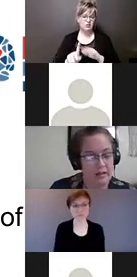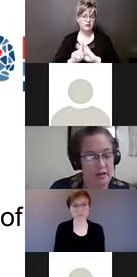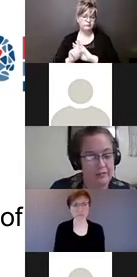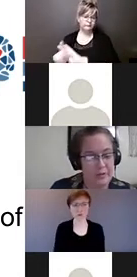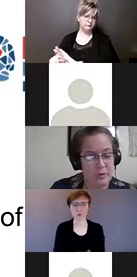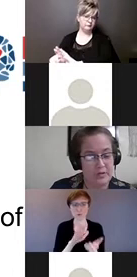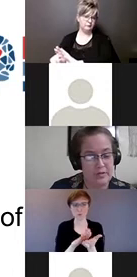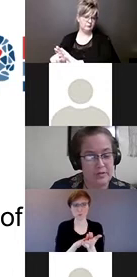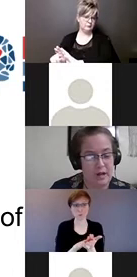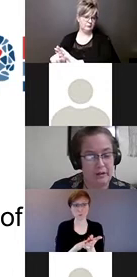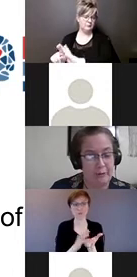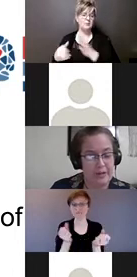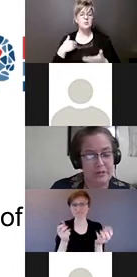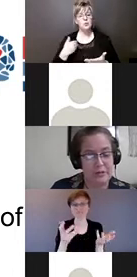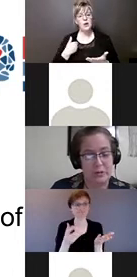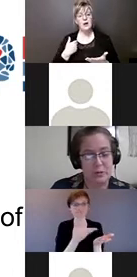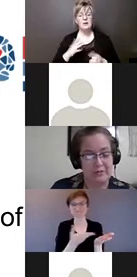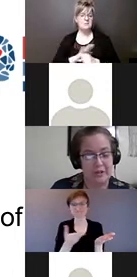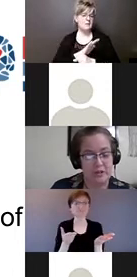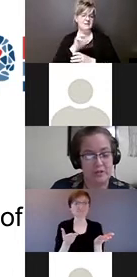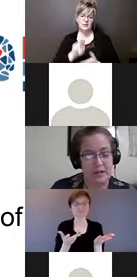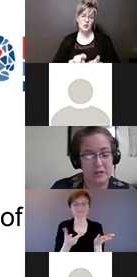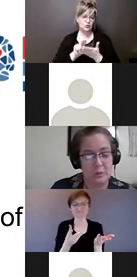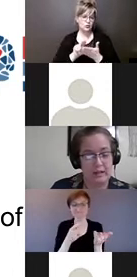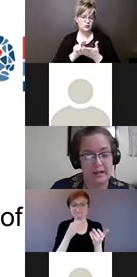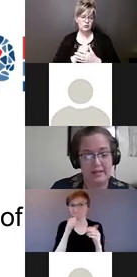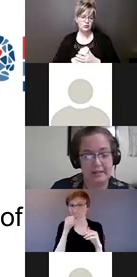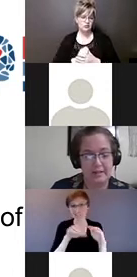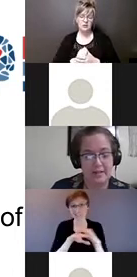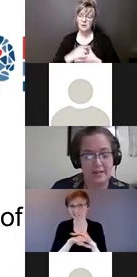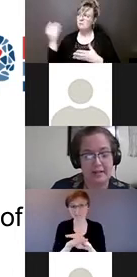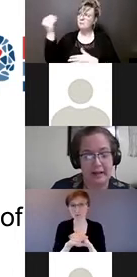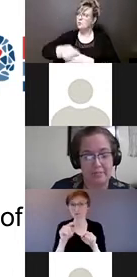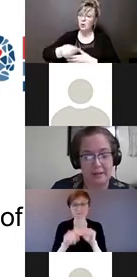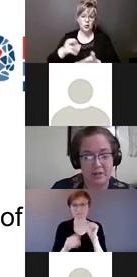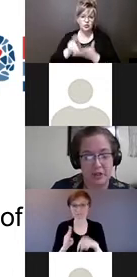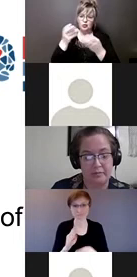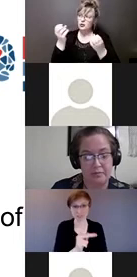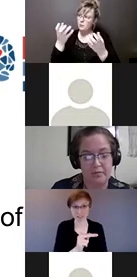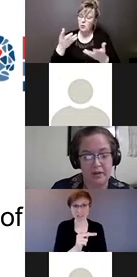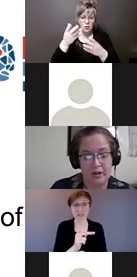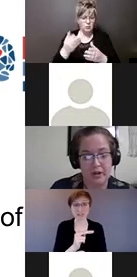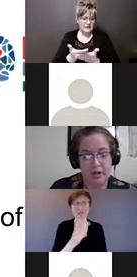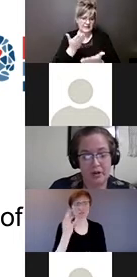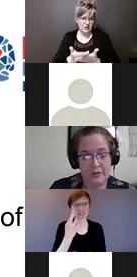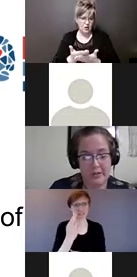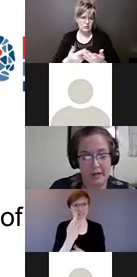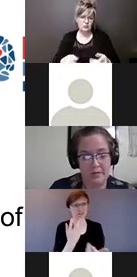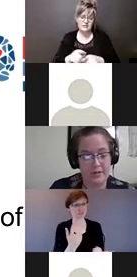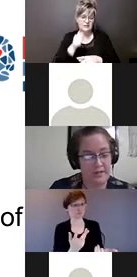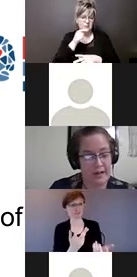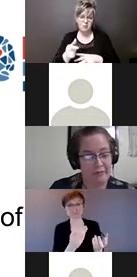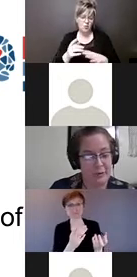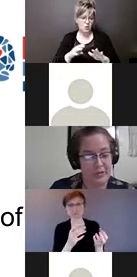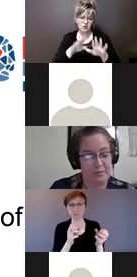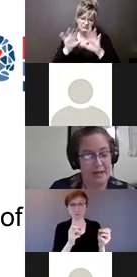lack of resources afforded to school divisions as well as inconsistent health messaging. For some,